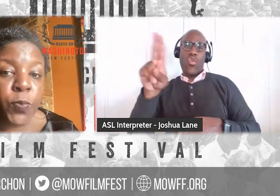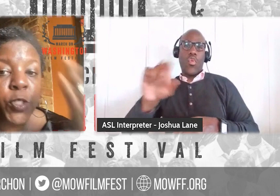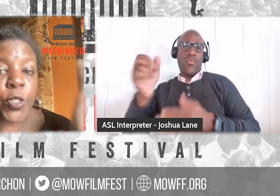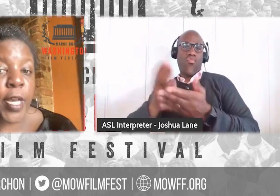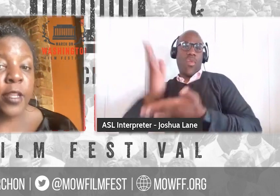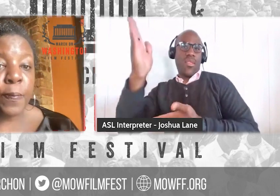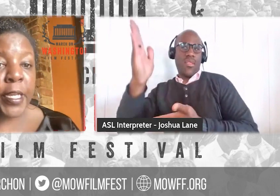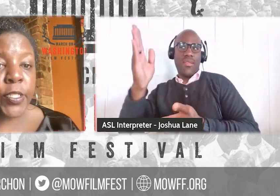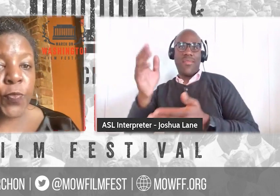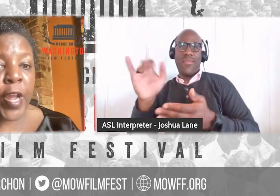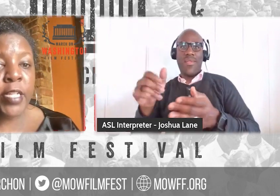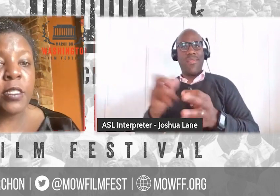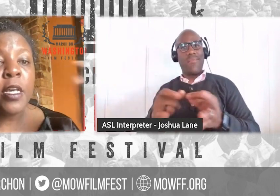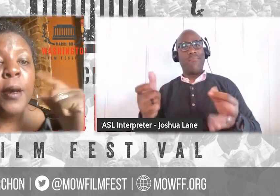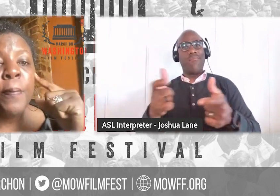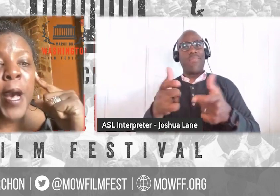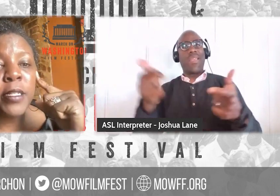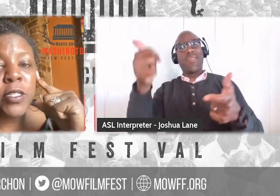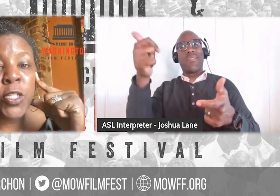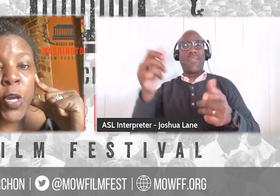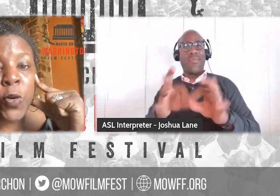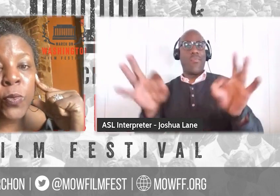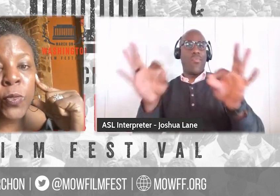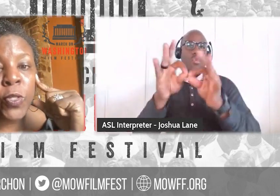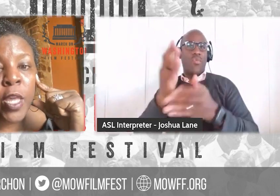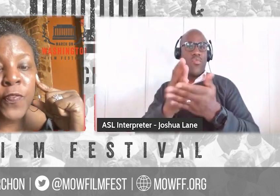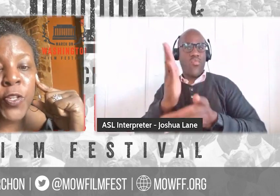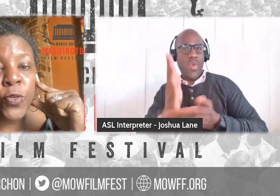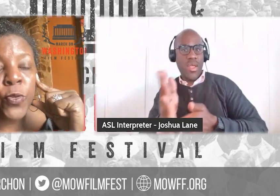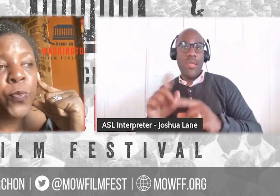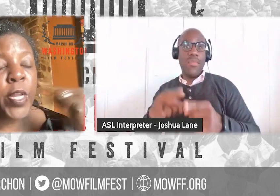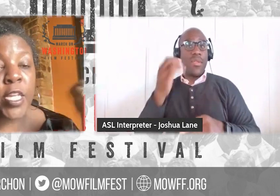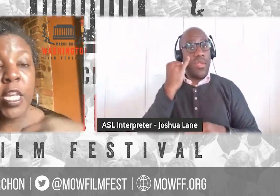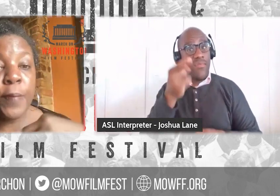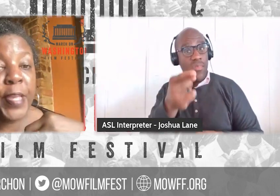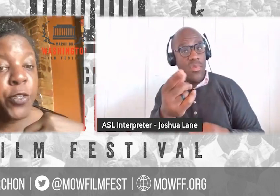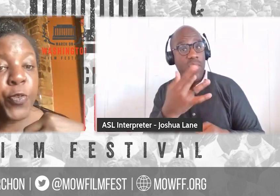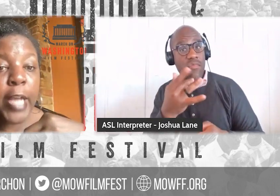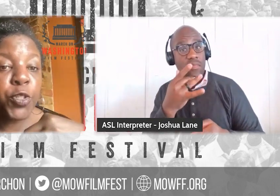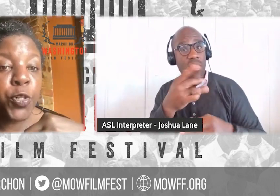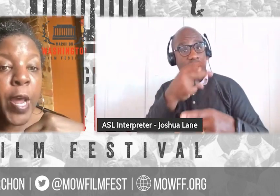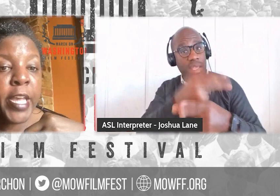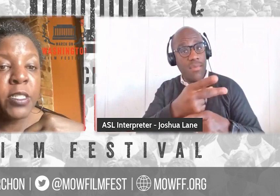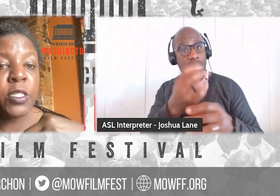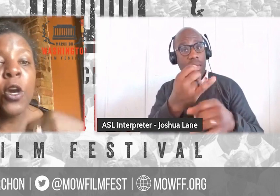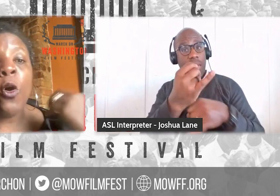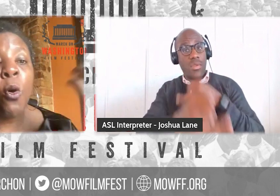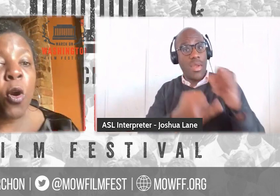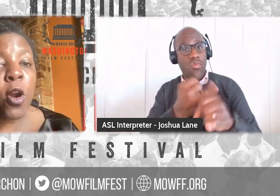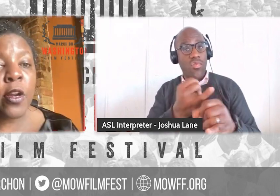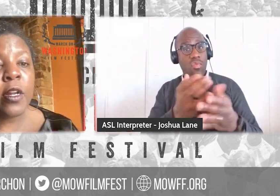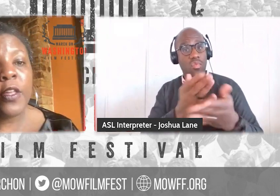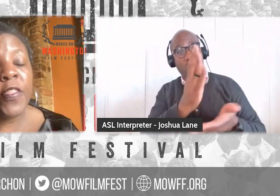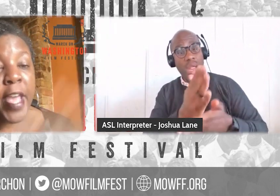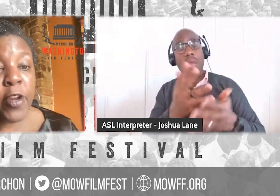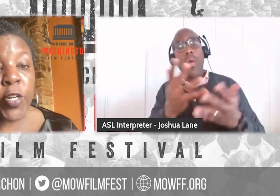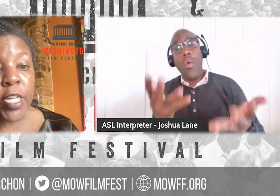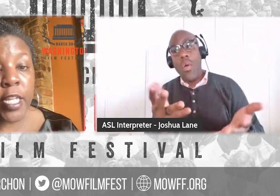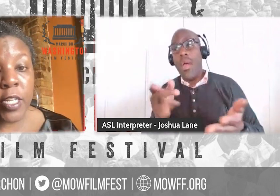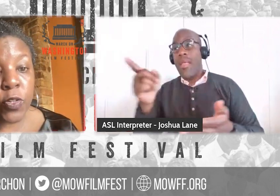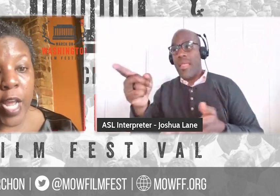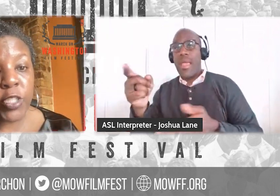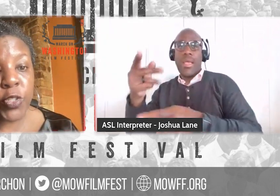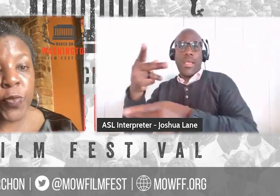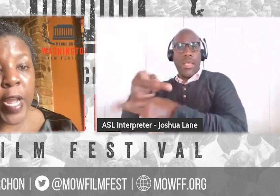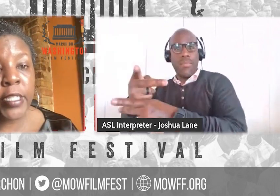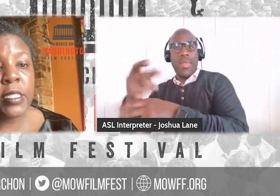.S. rights, which are kind of the biggest rights. But, you know, if you want to keep the international rights or they are going